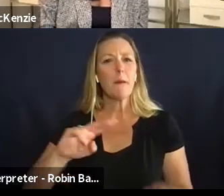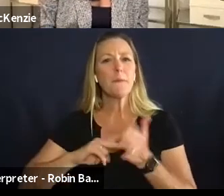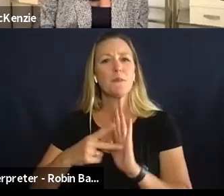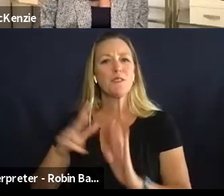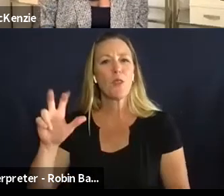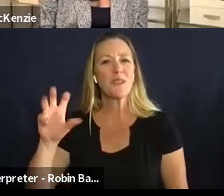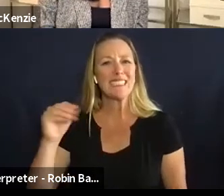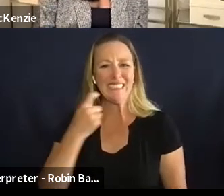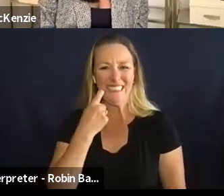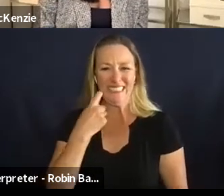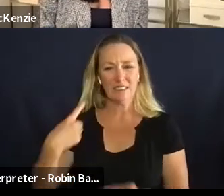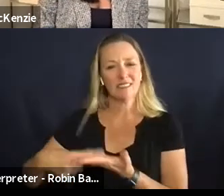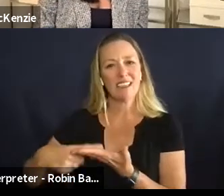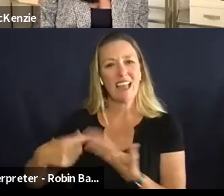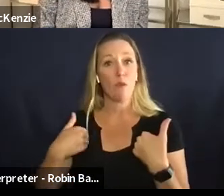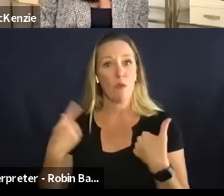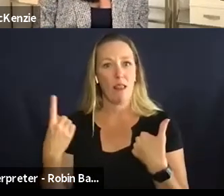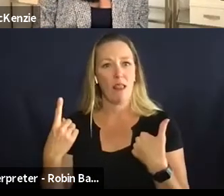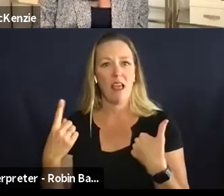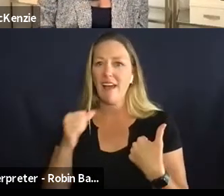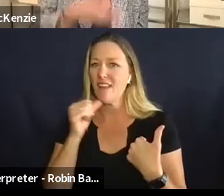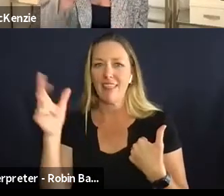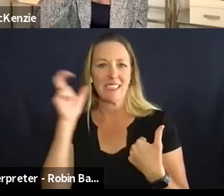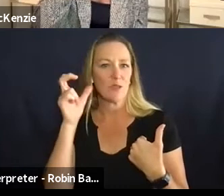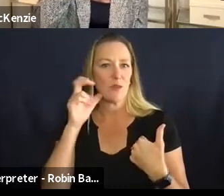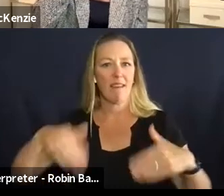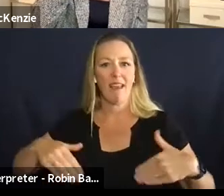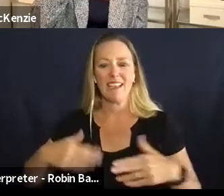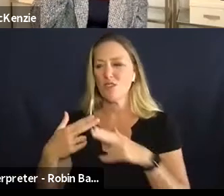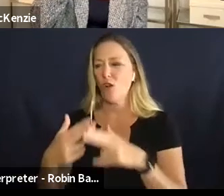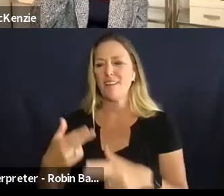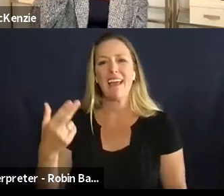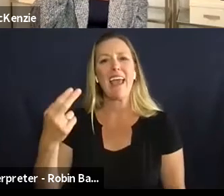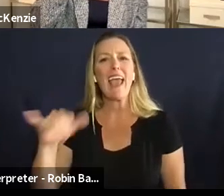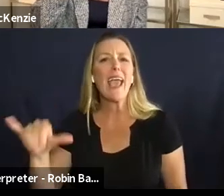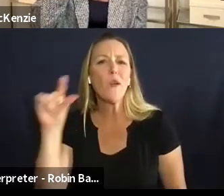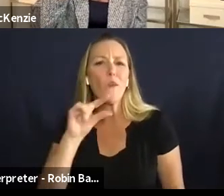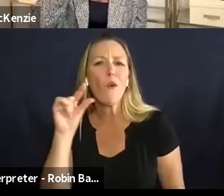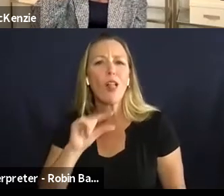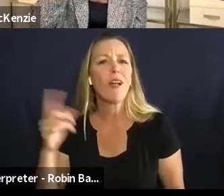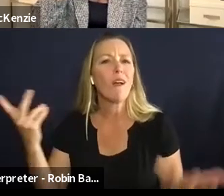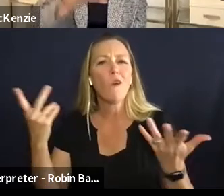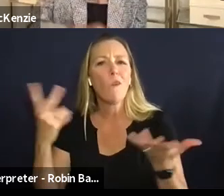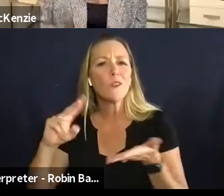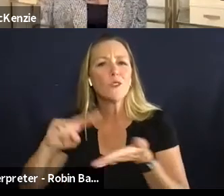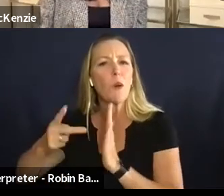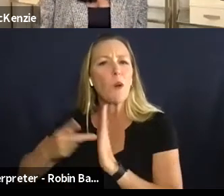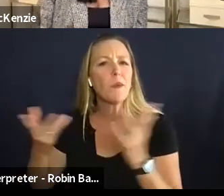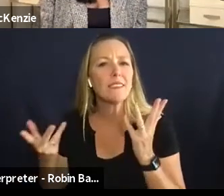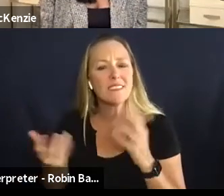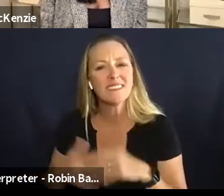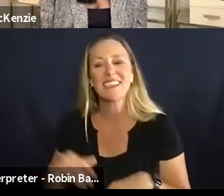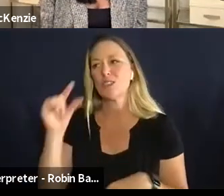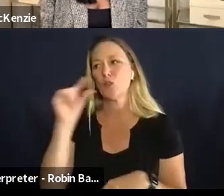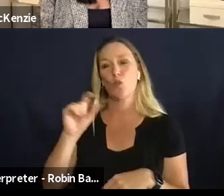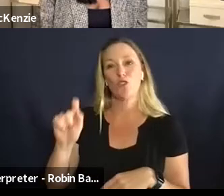the one i was just talking about had one i haven't listened to it yet i have it queued up it's called hey google what's your purpose um and it's all about google.org's focus